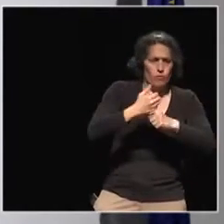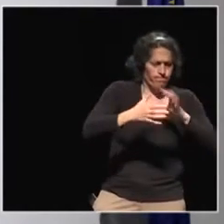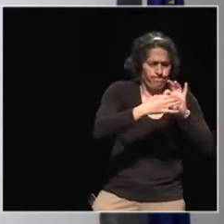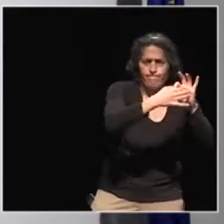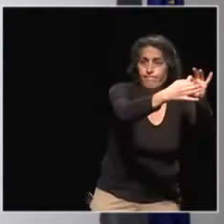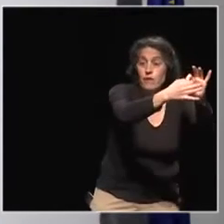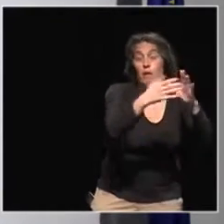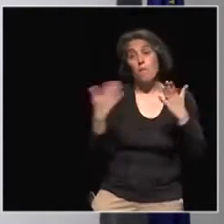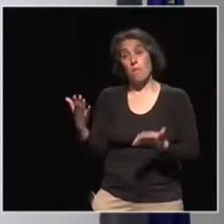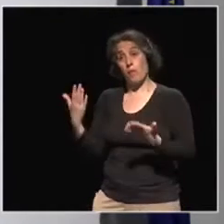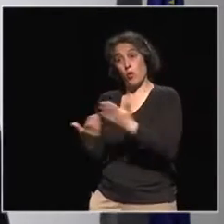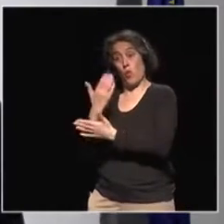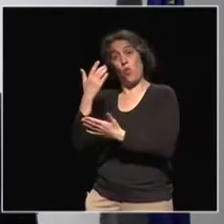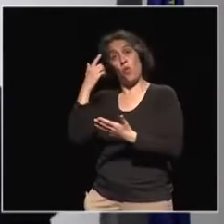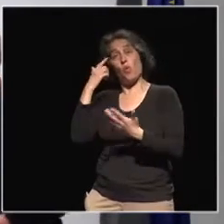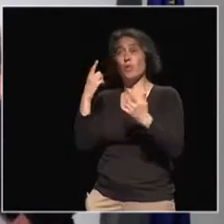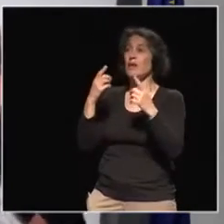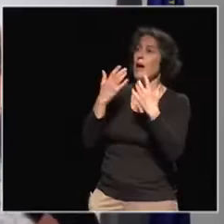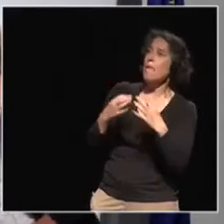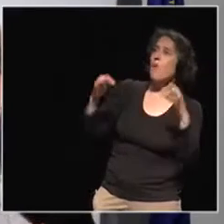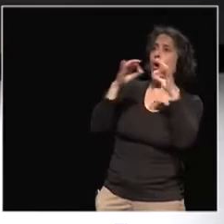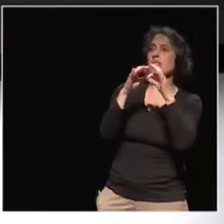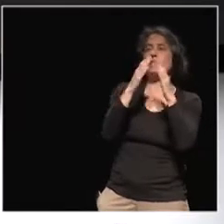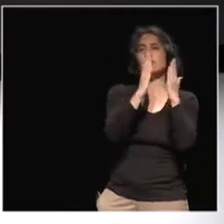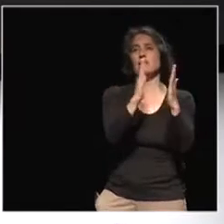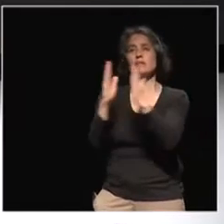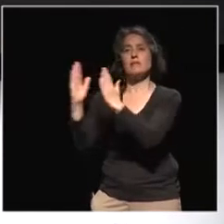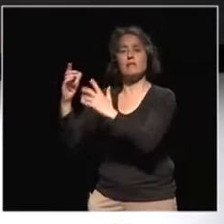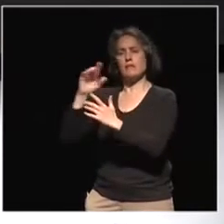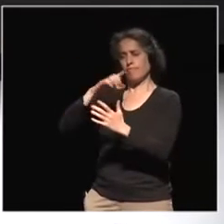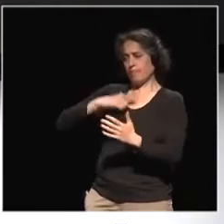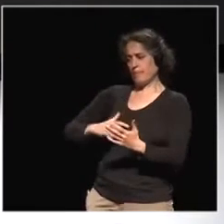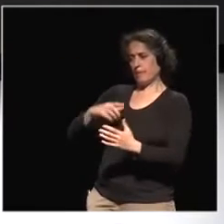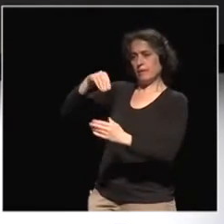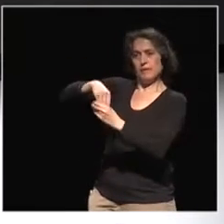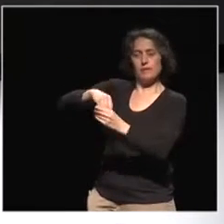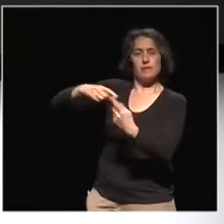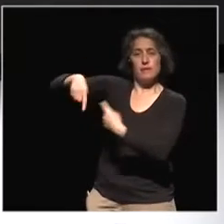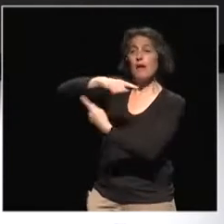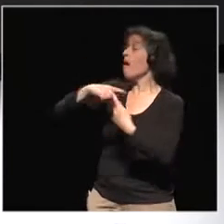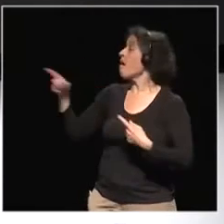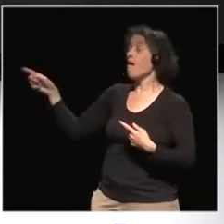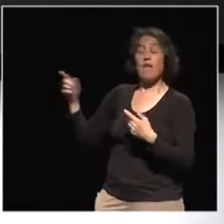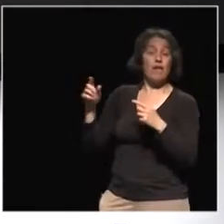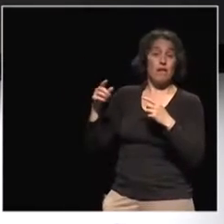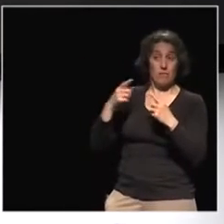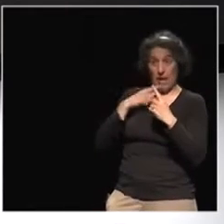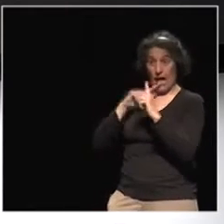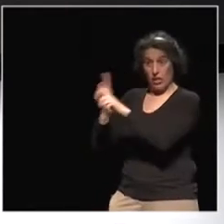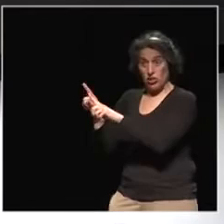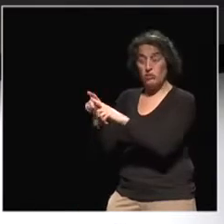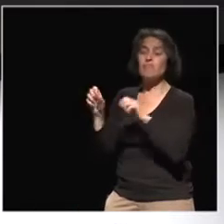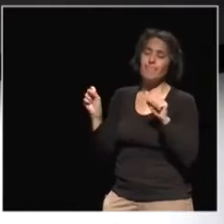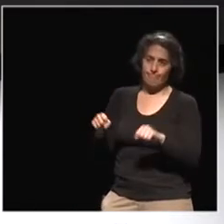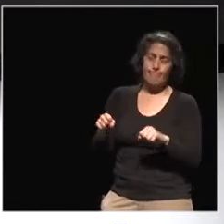If you're asking me, do we need a pair? Yes. I like revolutions, but not violent ones. We